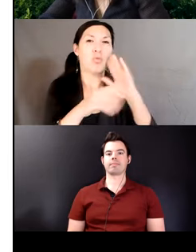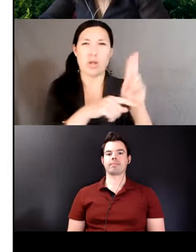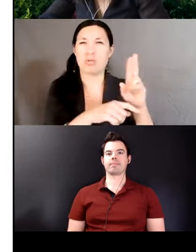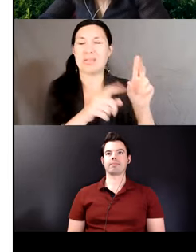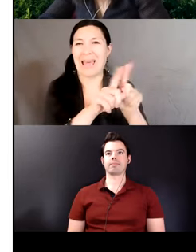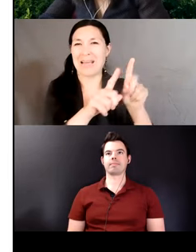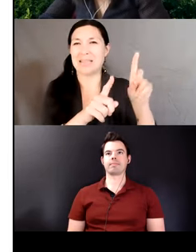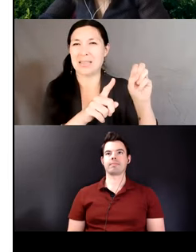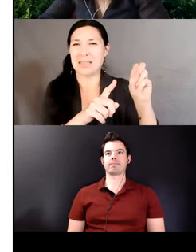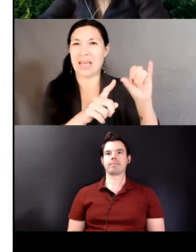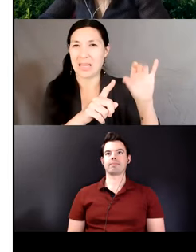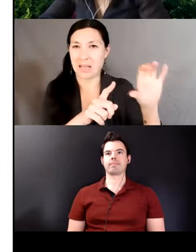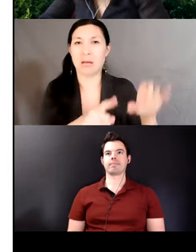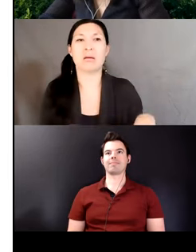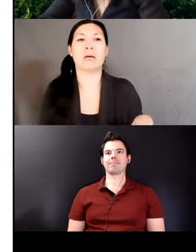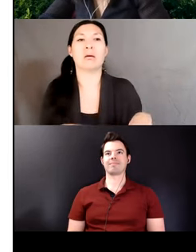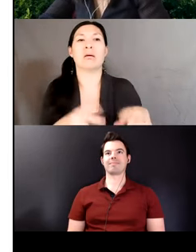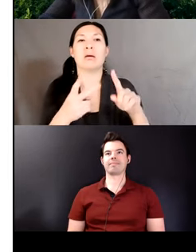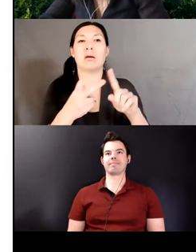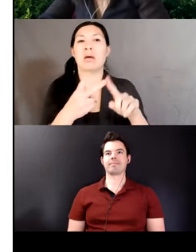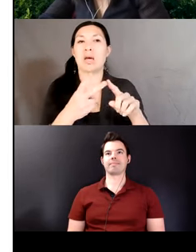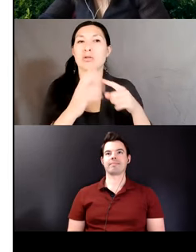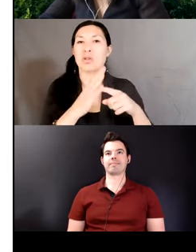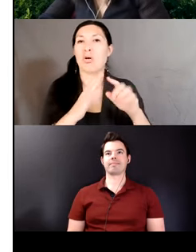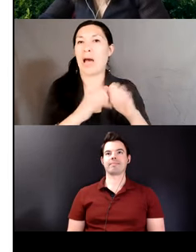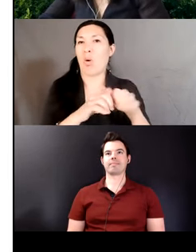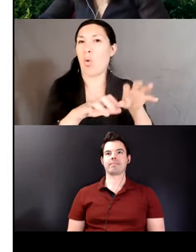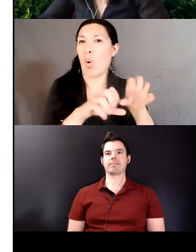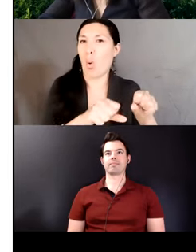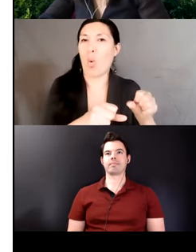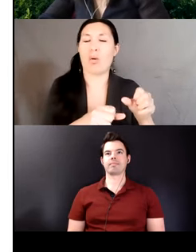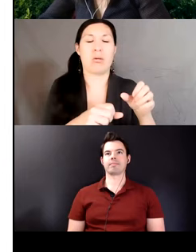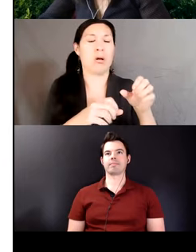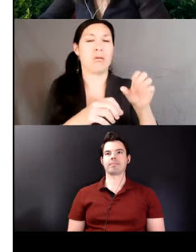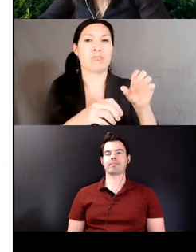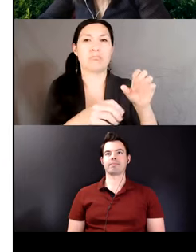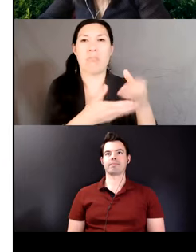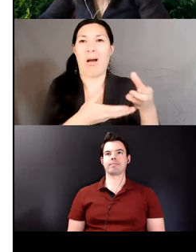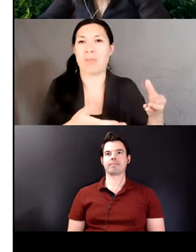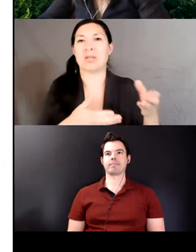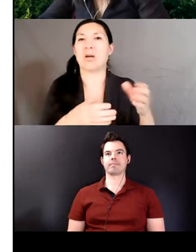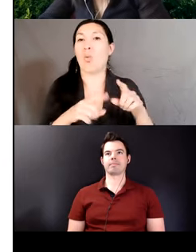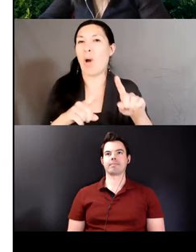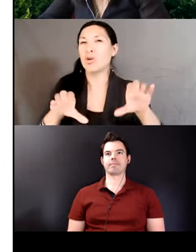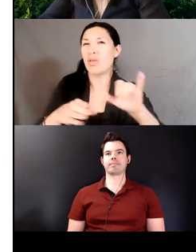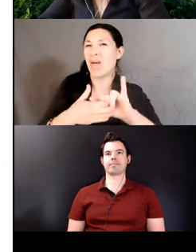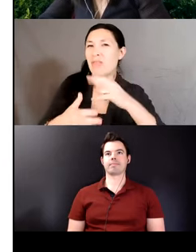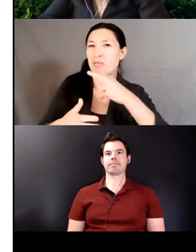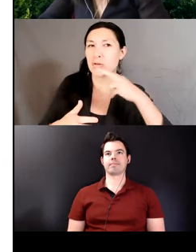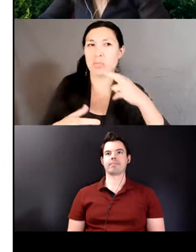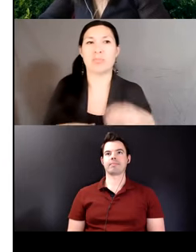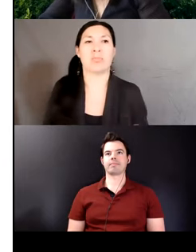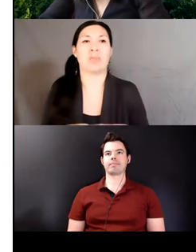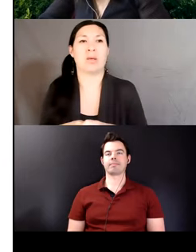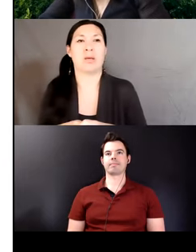subject in owning the object while performing the verb whereas bilinguals will use the simplex for mu